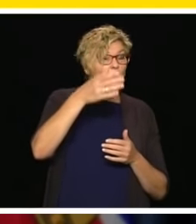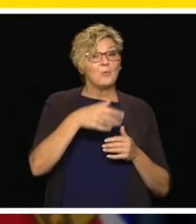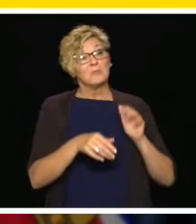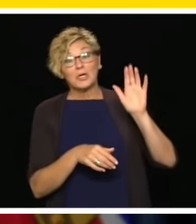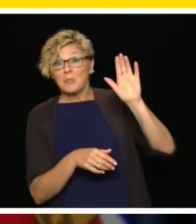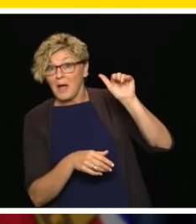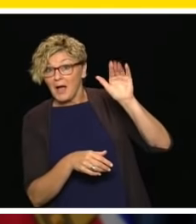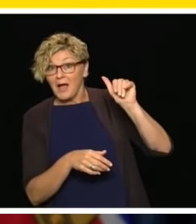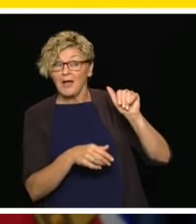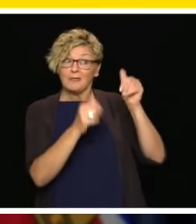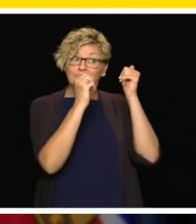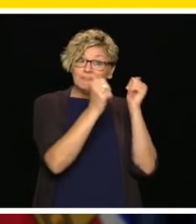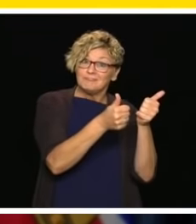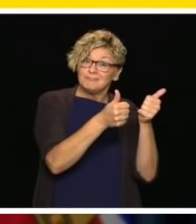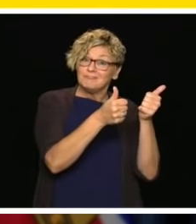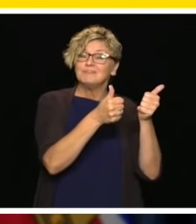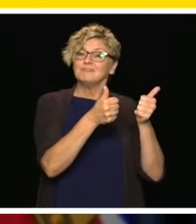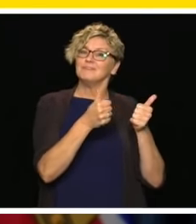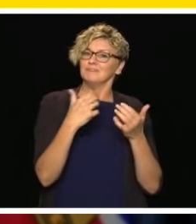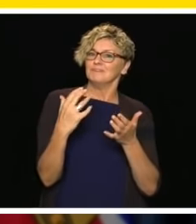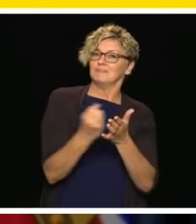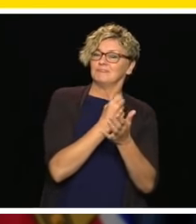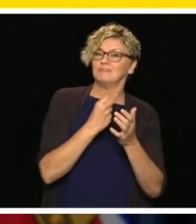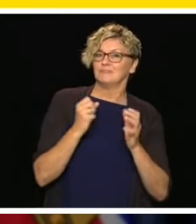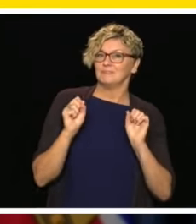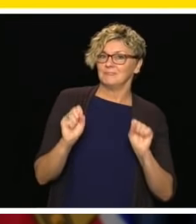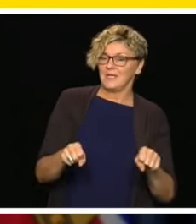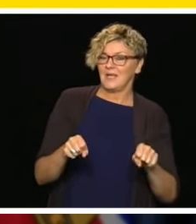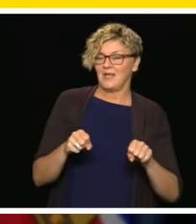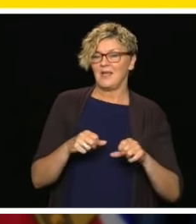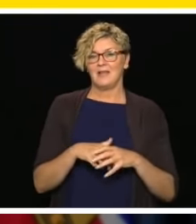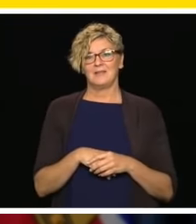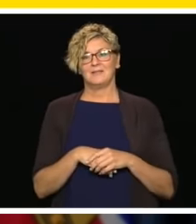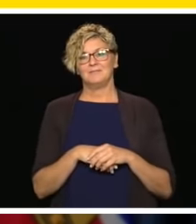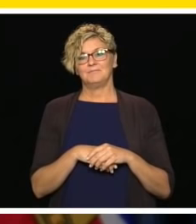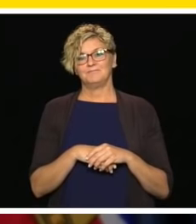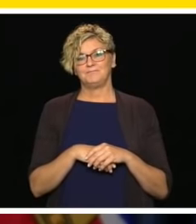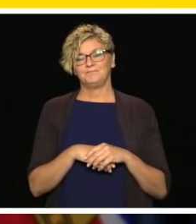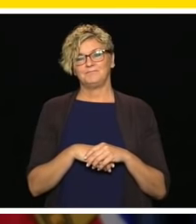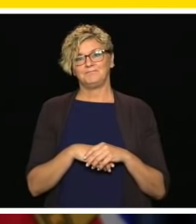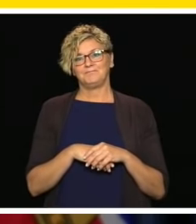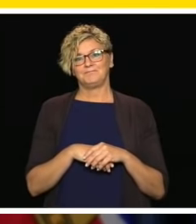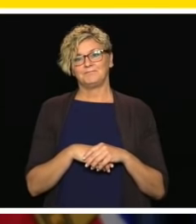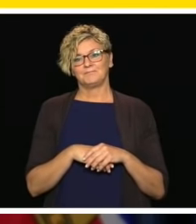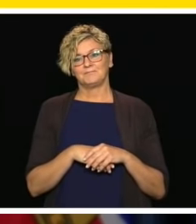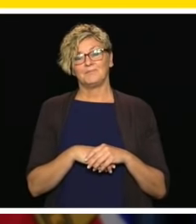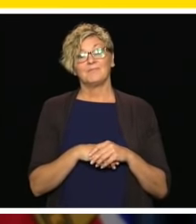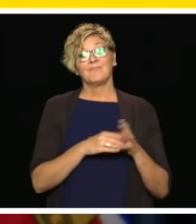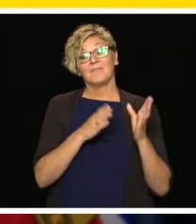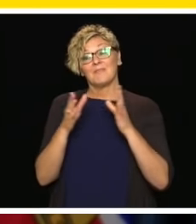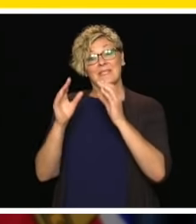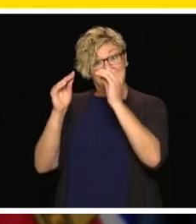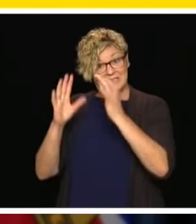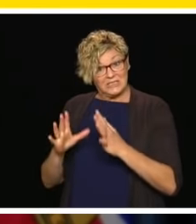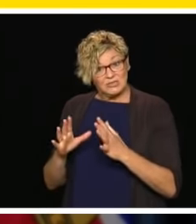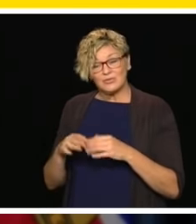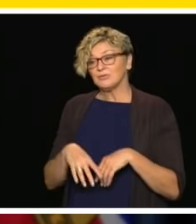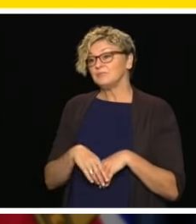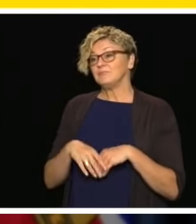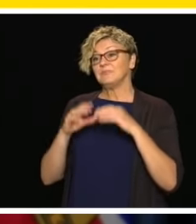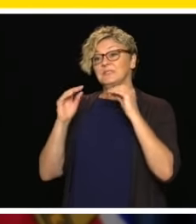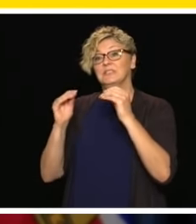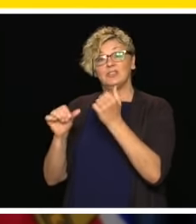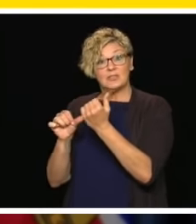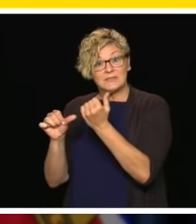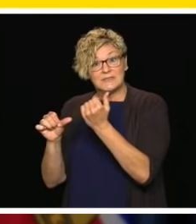So I encourage you to take advantage of that and to know that it's done in a way that's safe. So teachers,